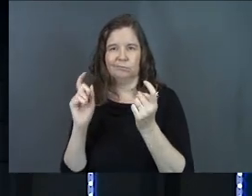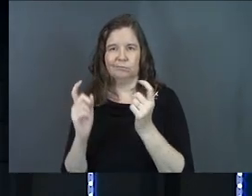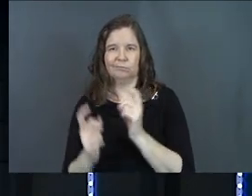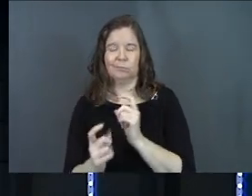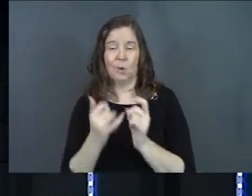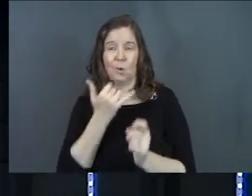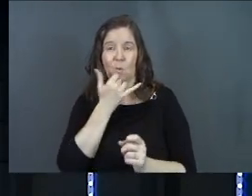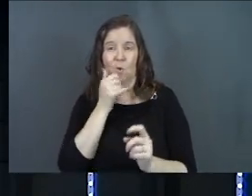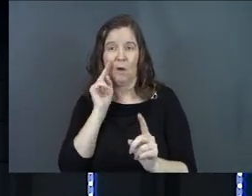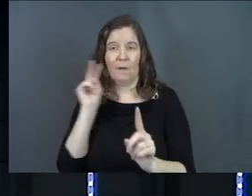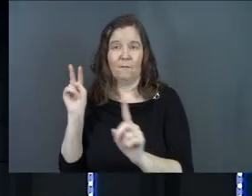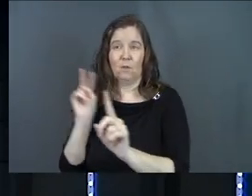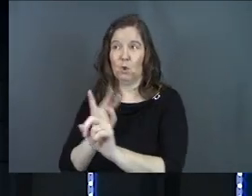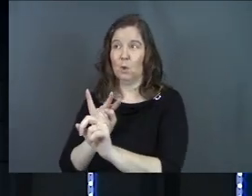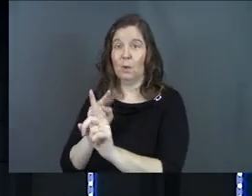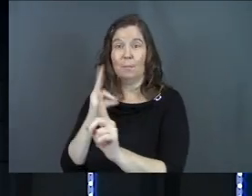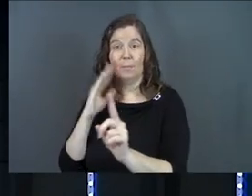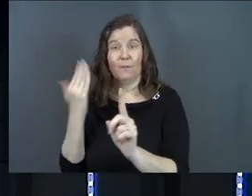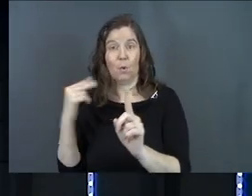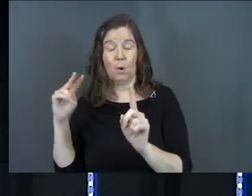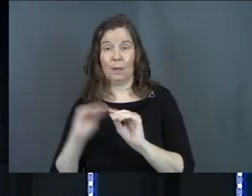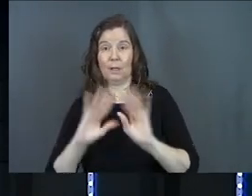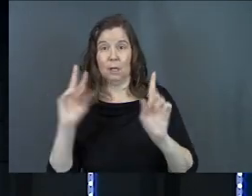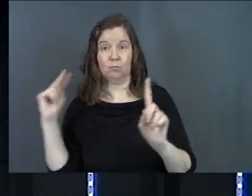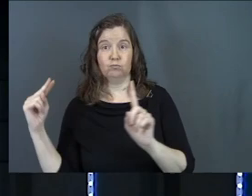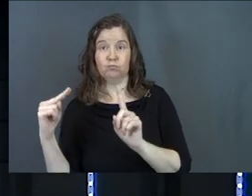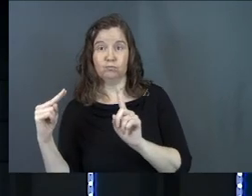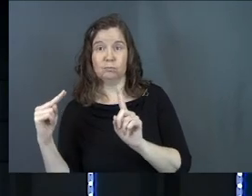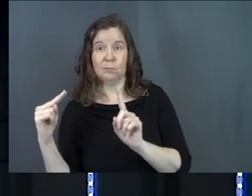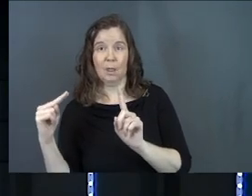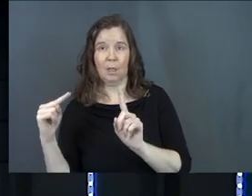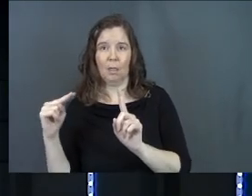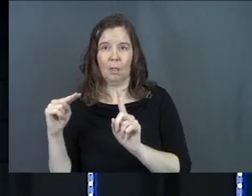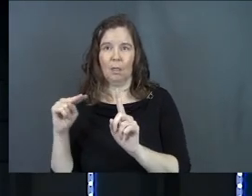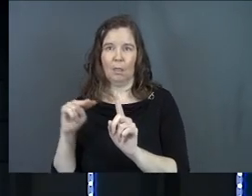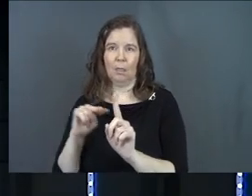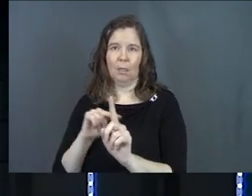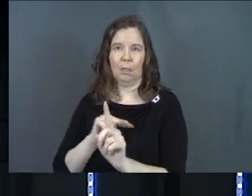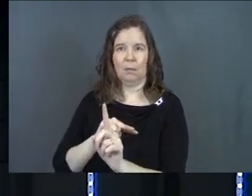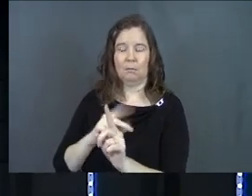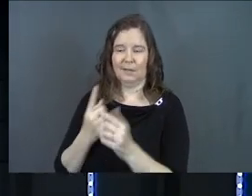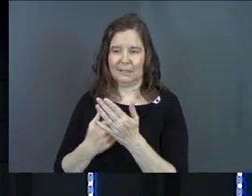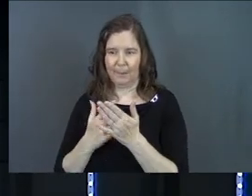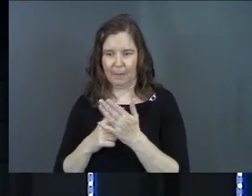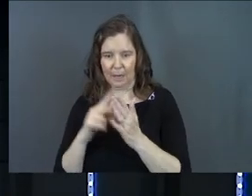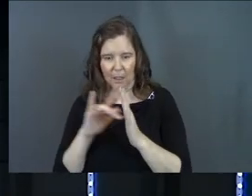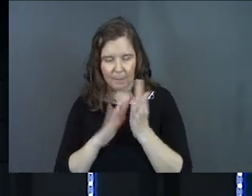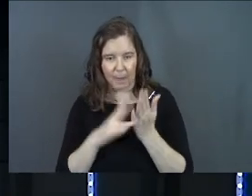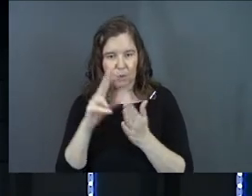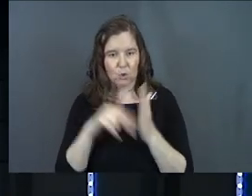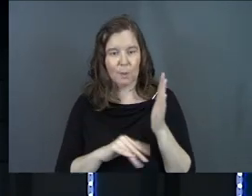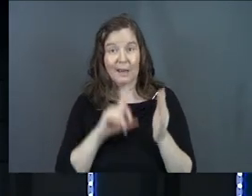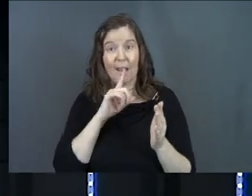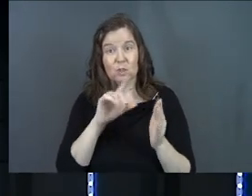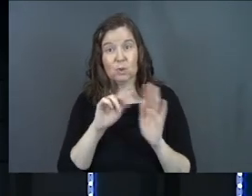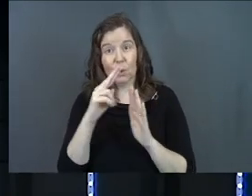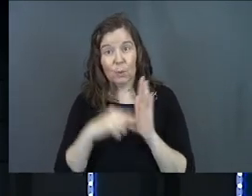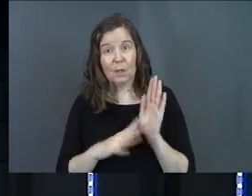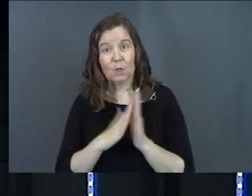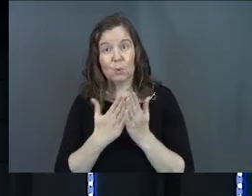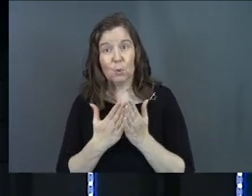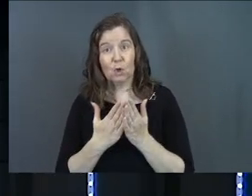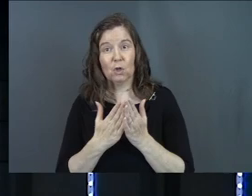We get a wrong view of his views. And it's something about getting into the Bible again. And you start to read his words actually.